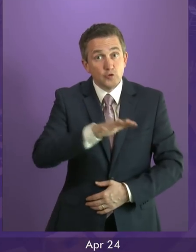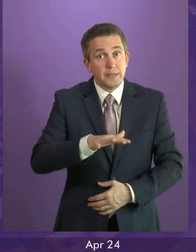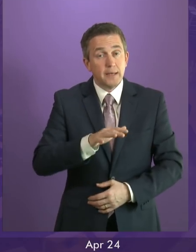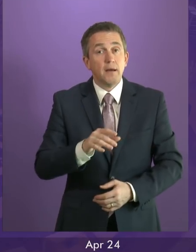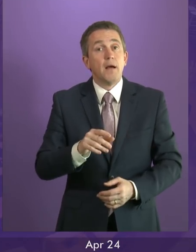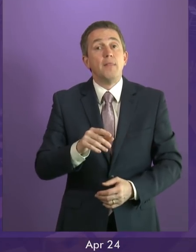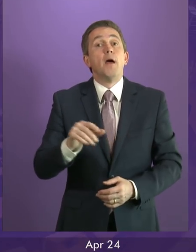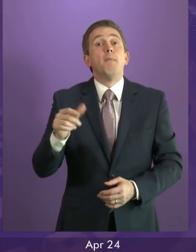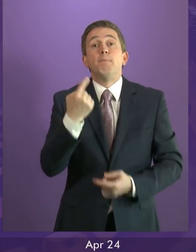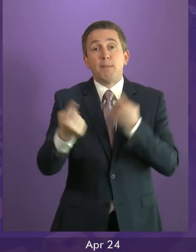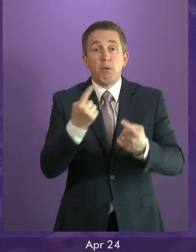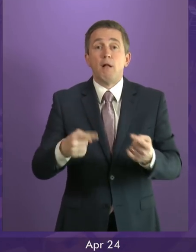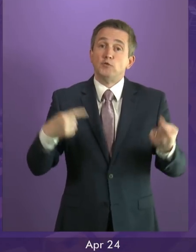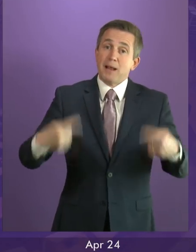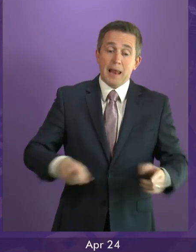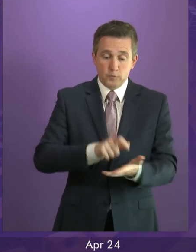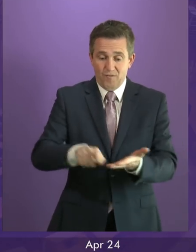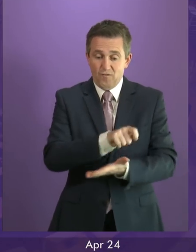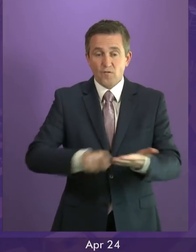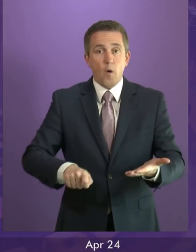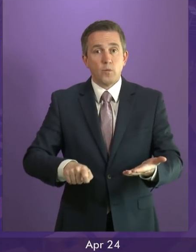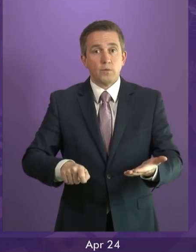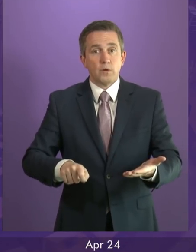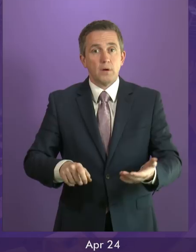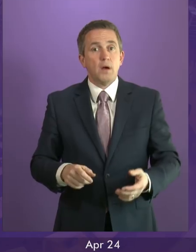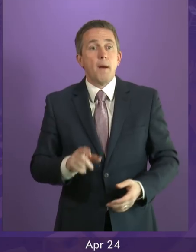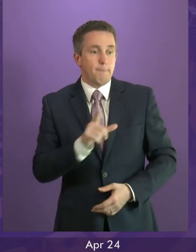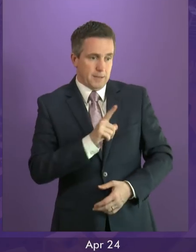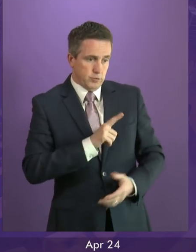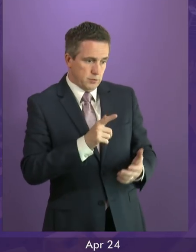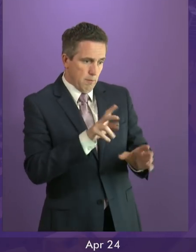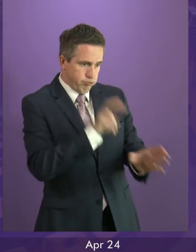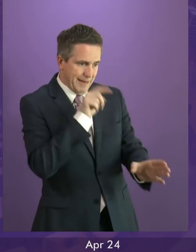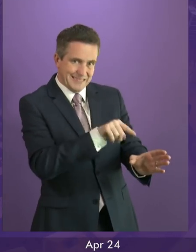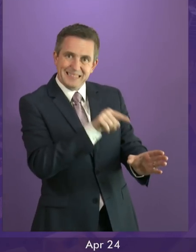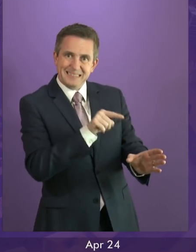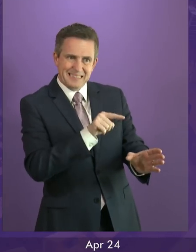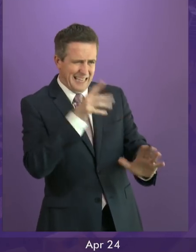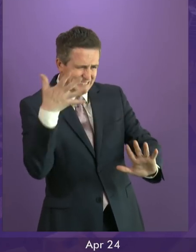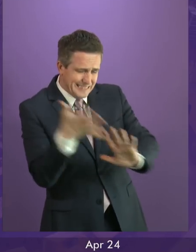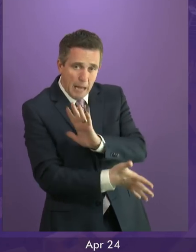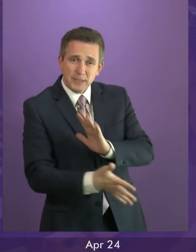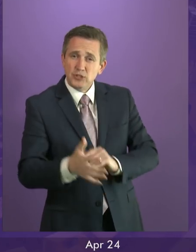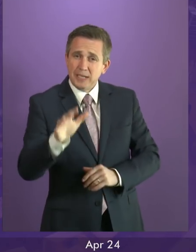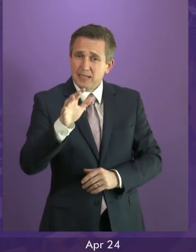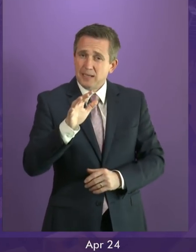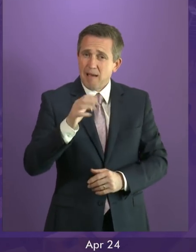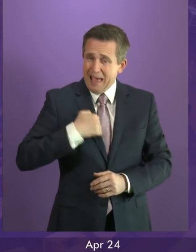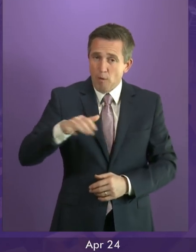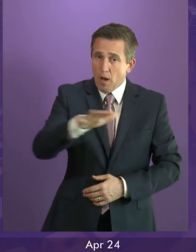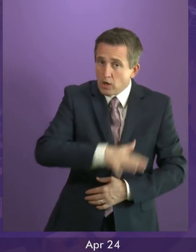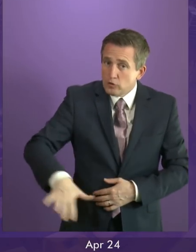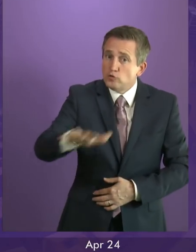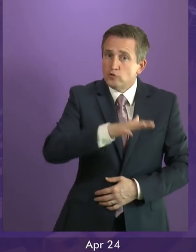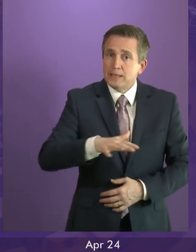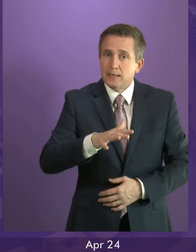not simply to sit back passively while Brexit, a policy we didn't vote for, does untold damage to the interests of